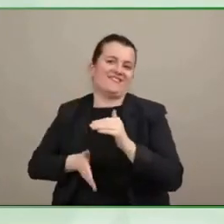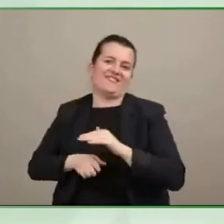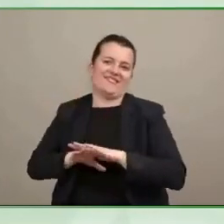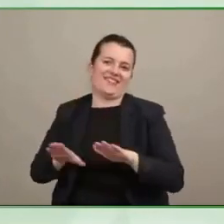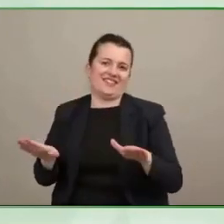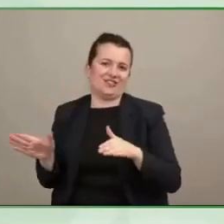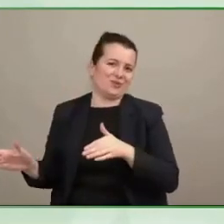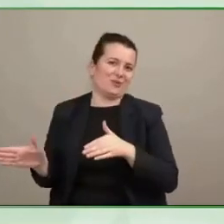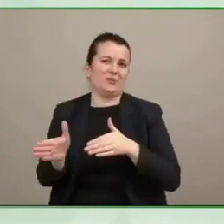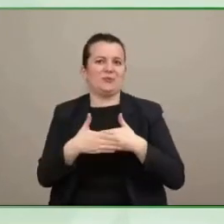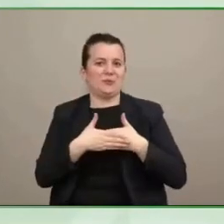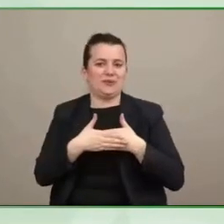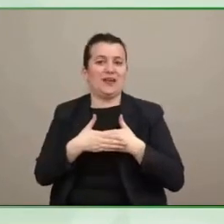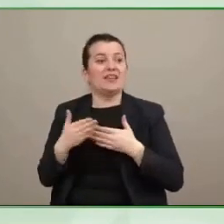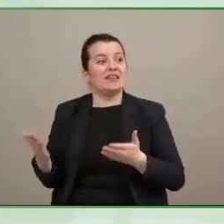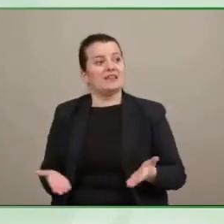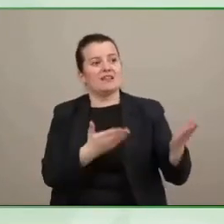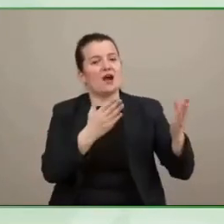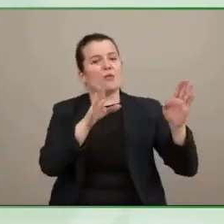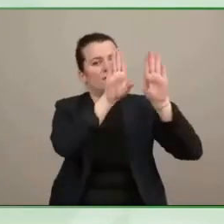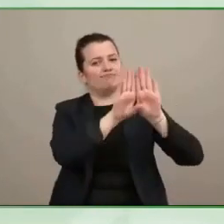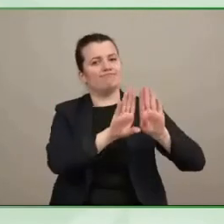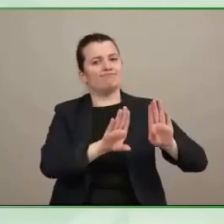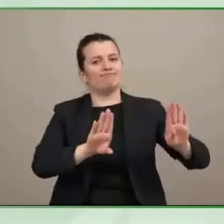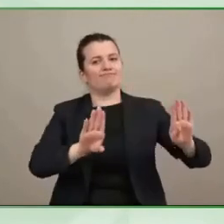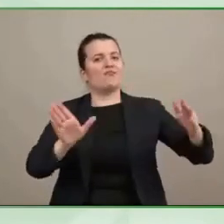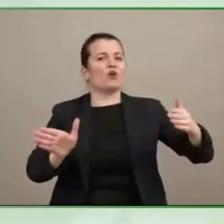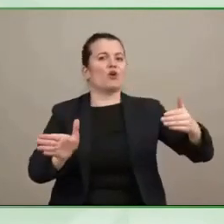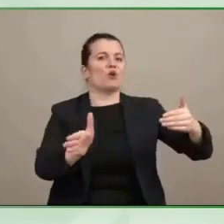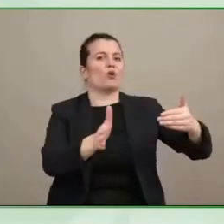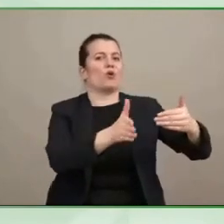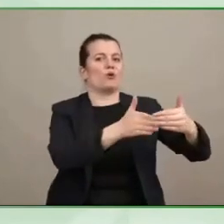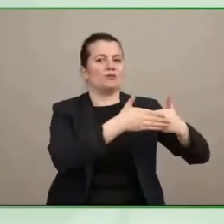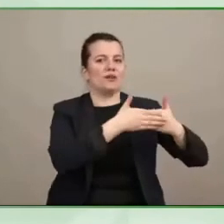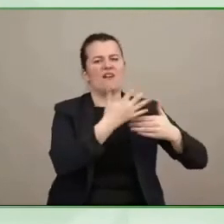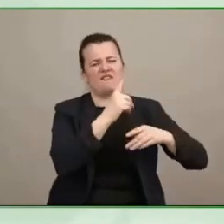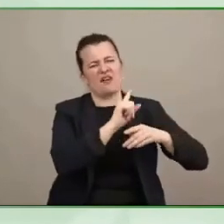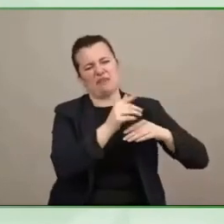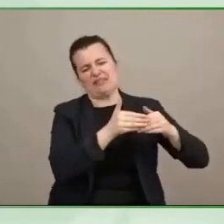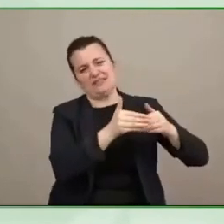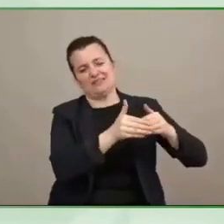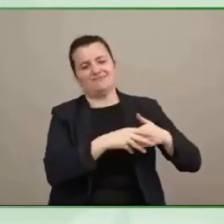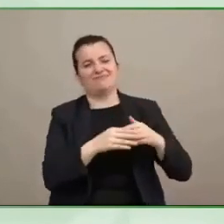the closing ceremony in the plenary in about five minutes thank you for watching us have a good day